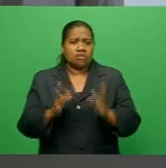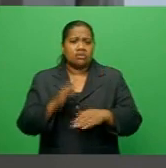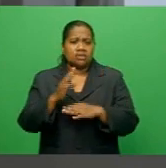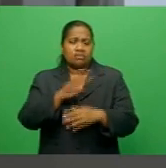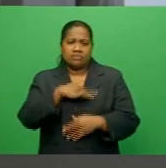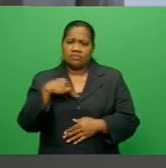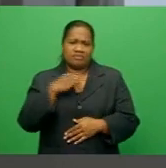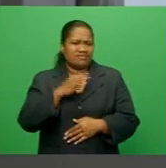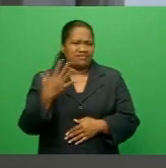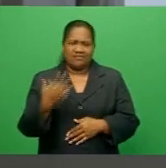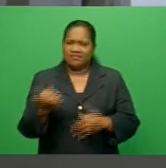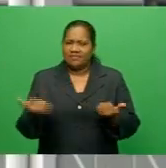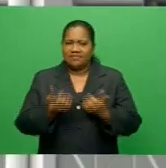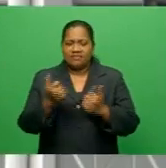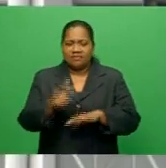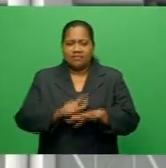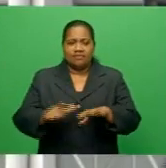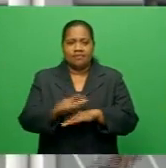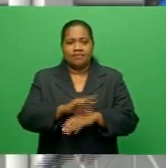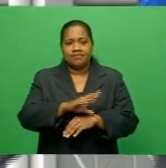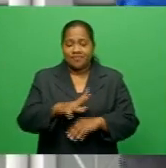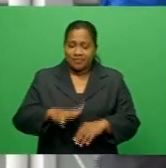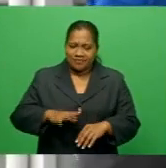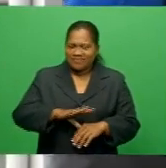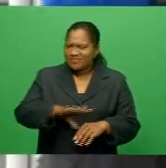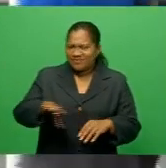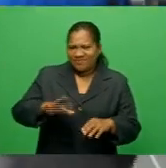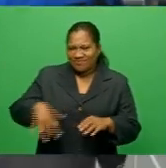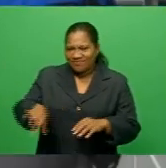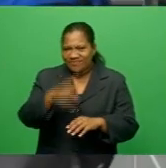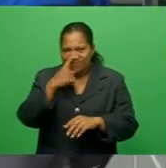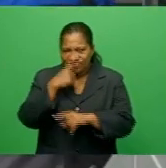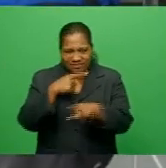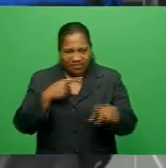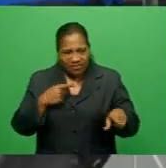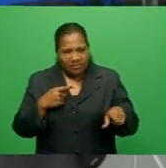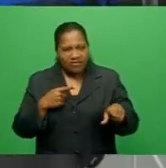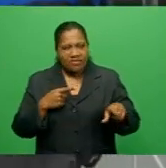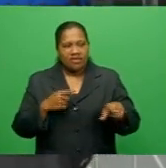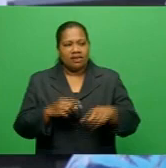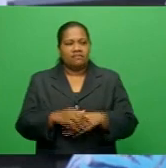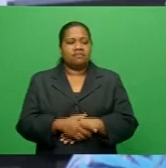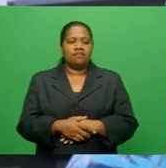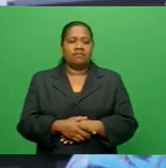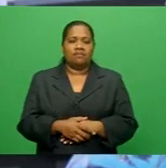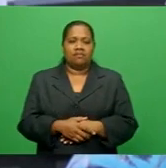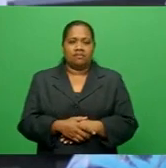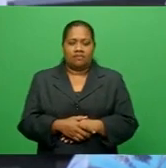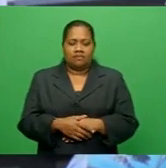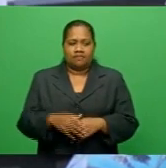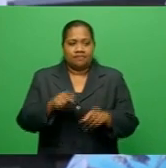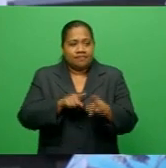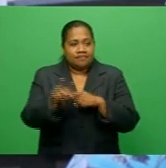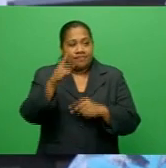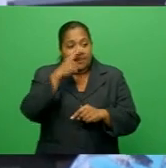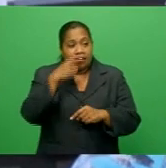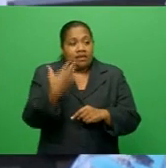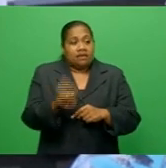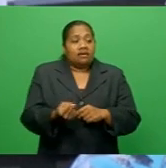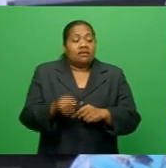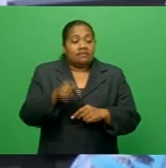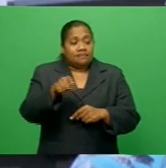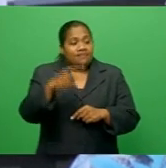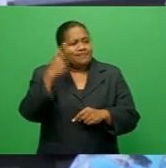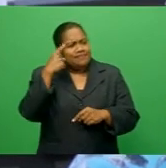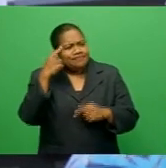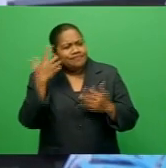have enough land for everyone. Most of these people have this thinking that giving a